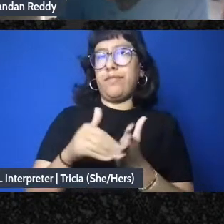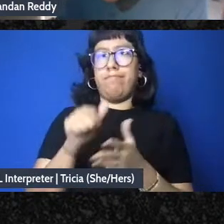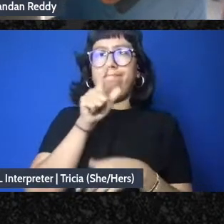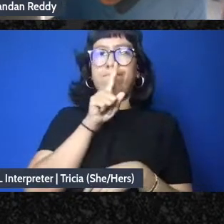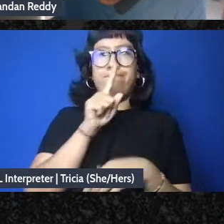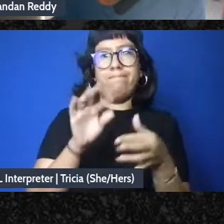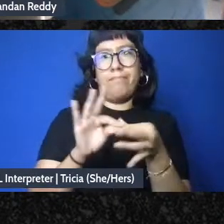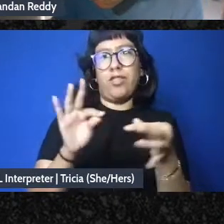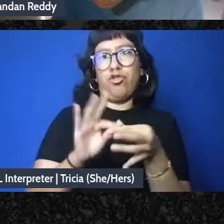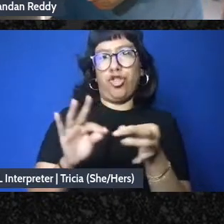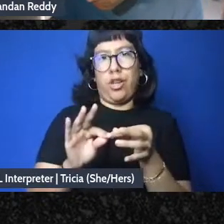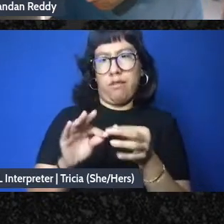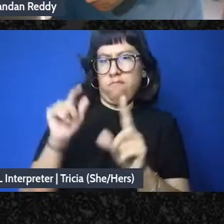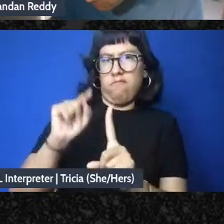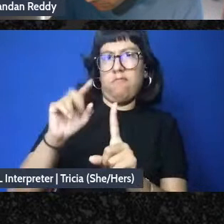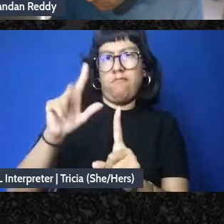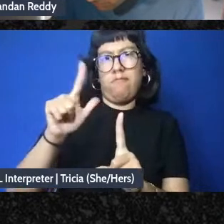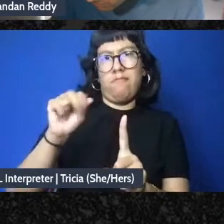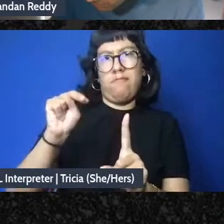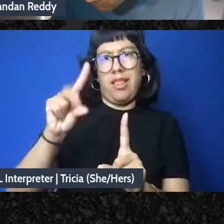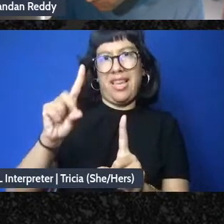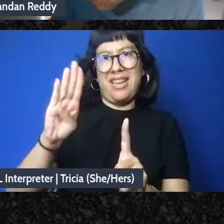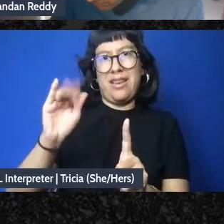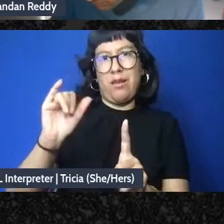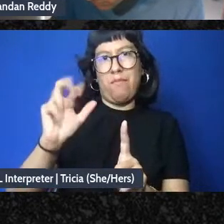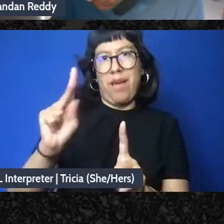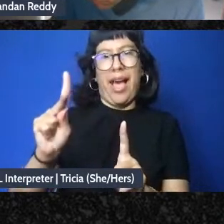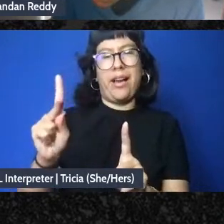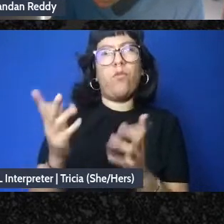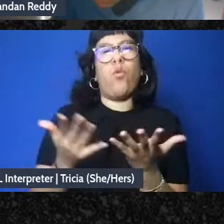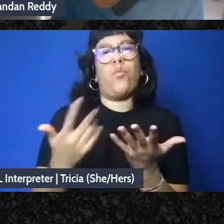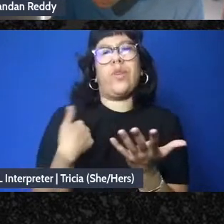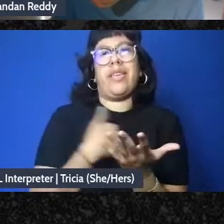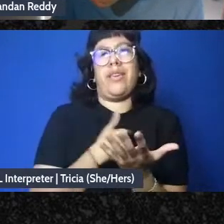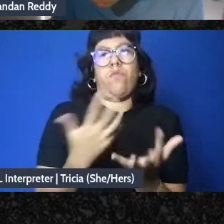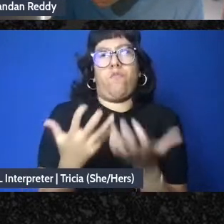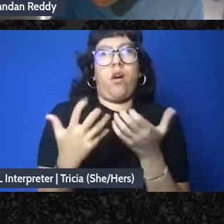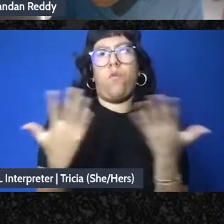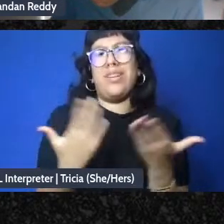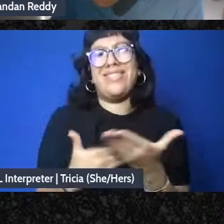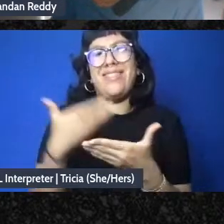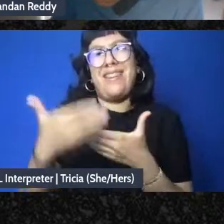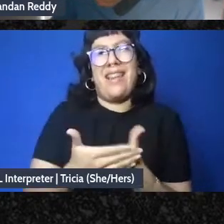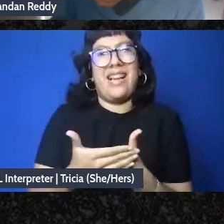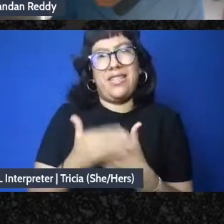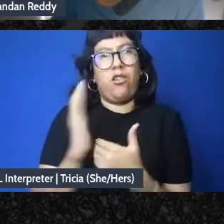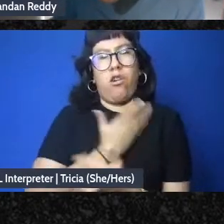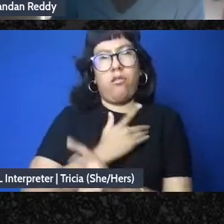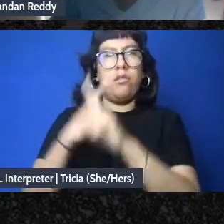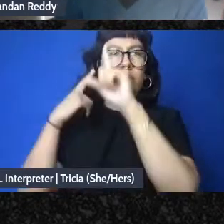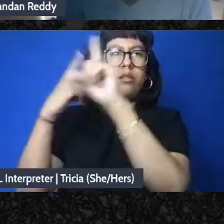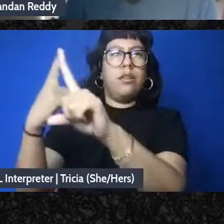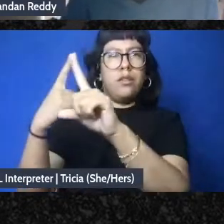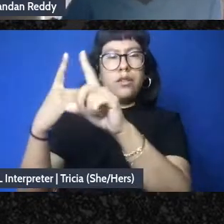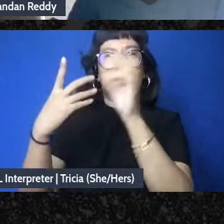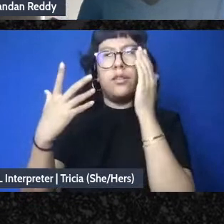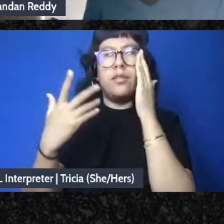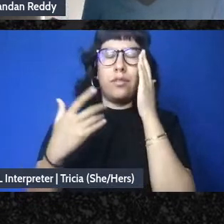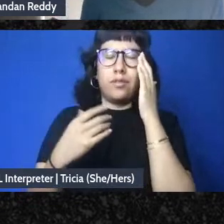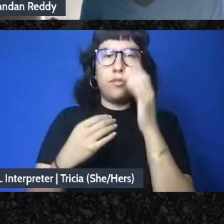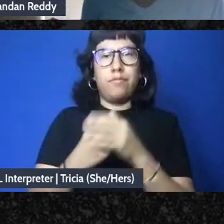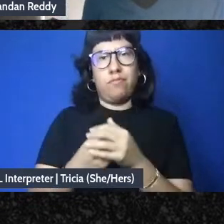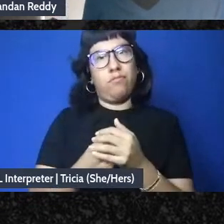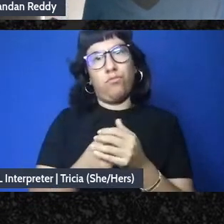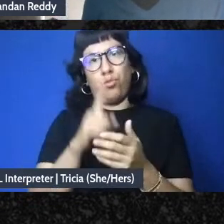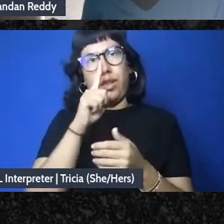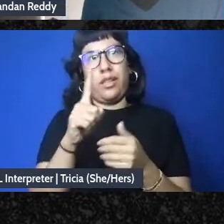about what we want what is next what we're moving towards then it is ultimately